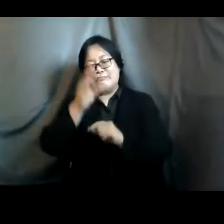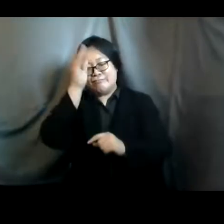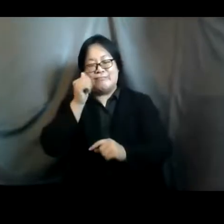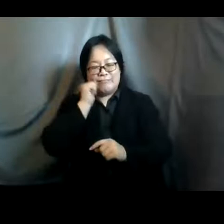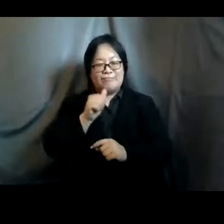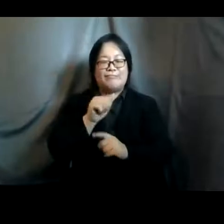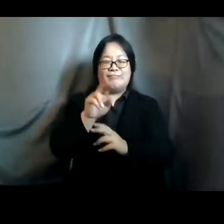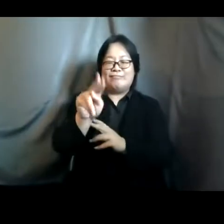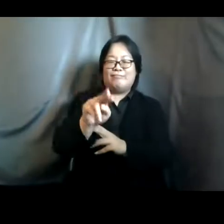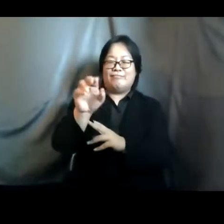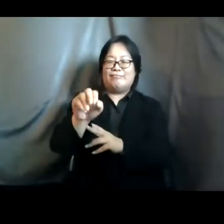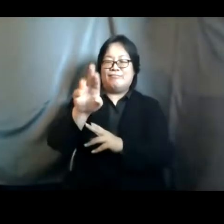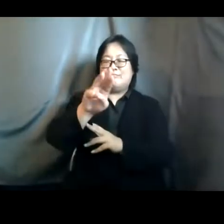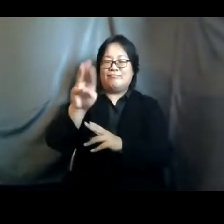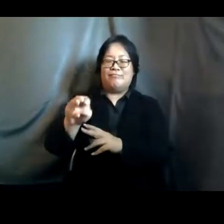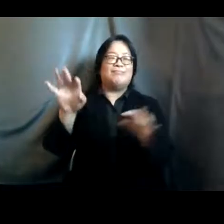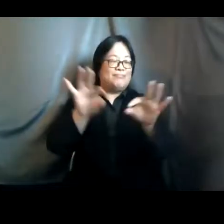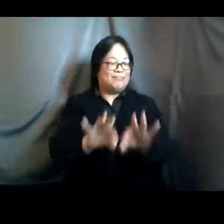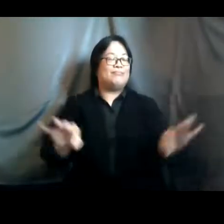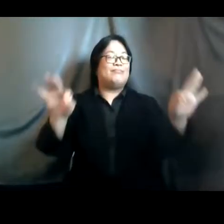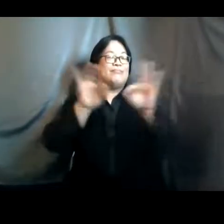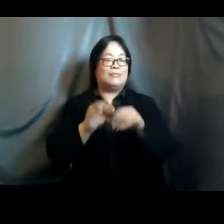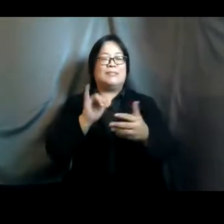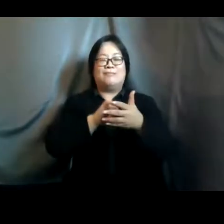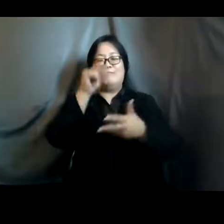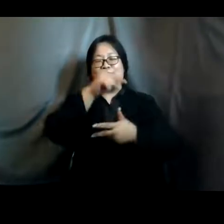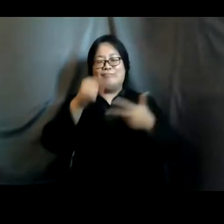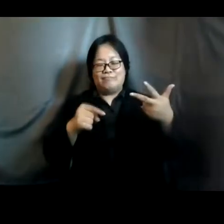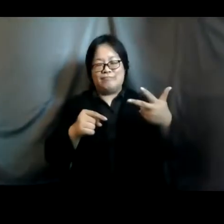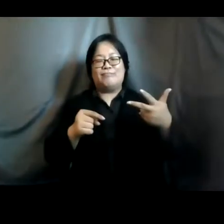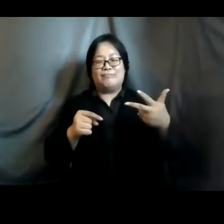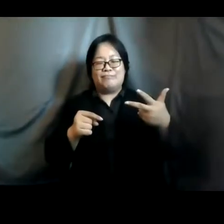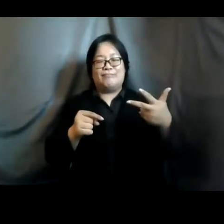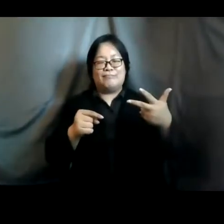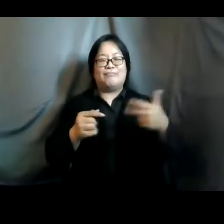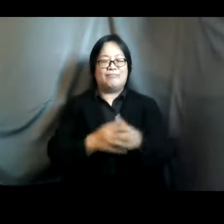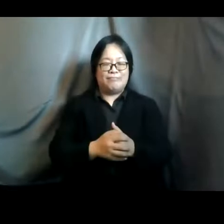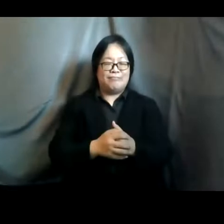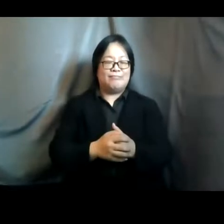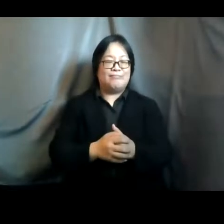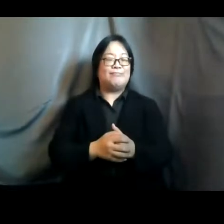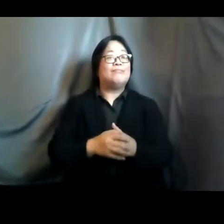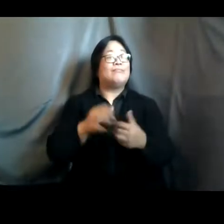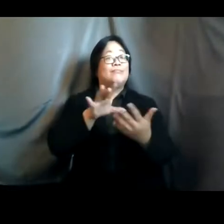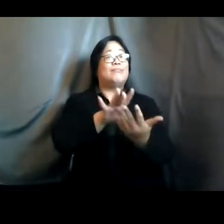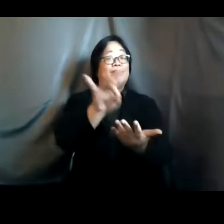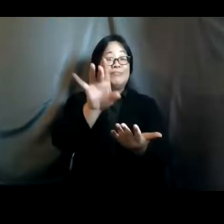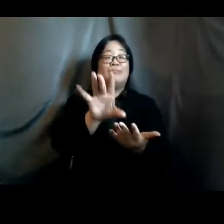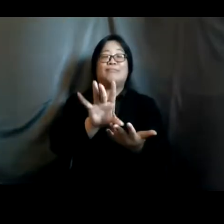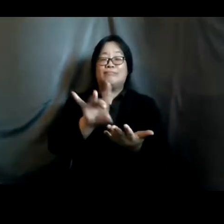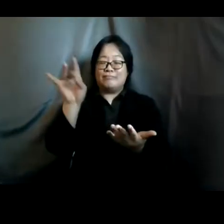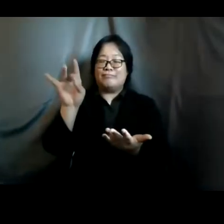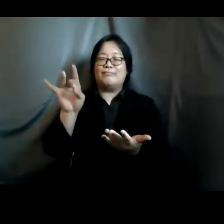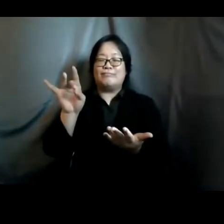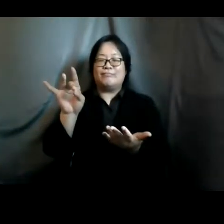essential so these are the three things uh the key areas that we had chosen for uh um